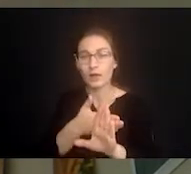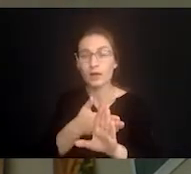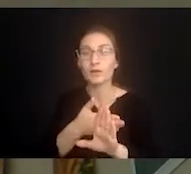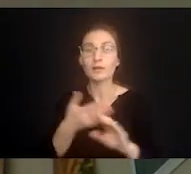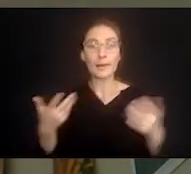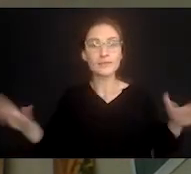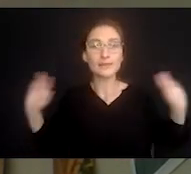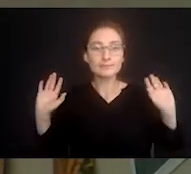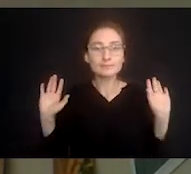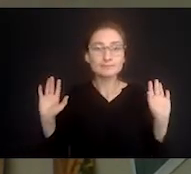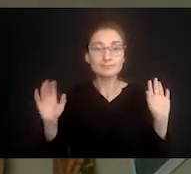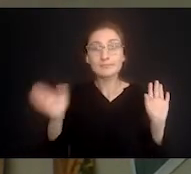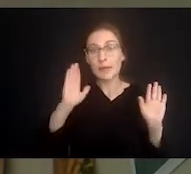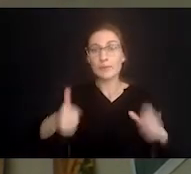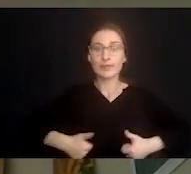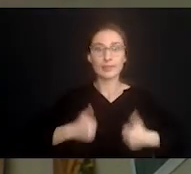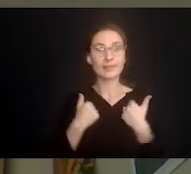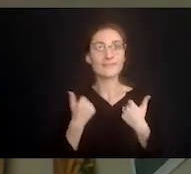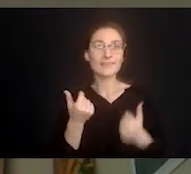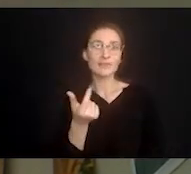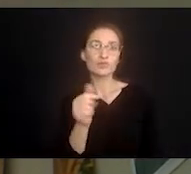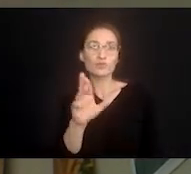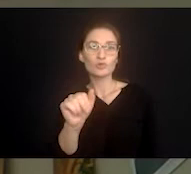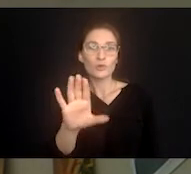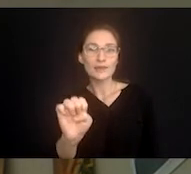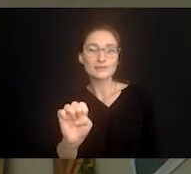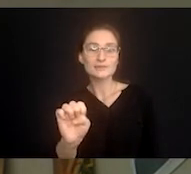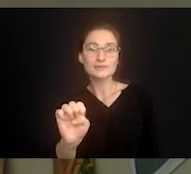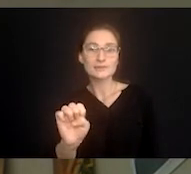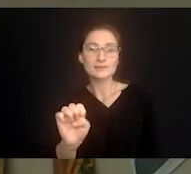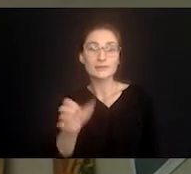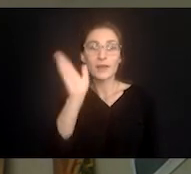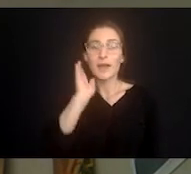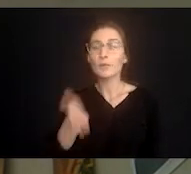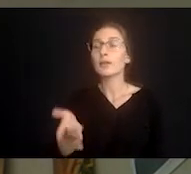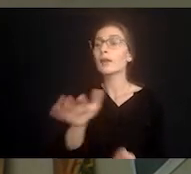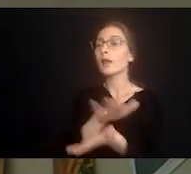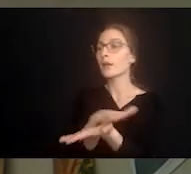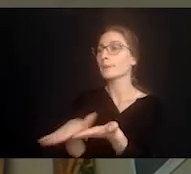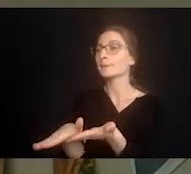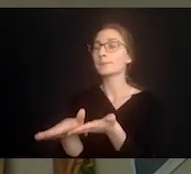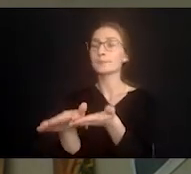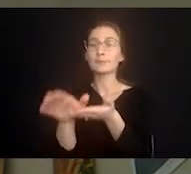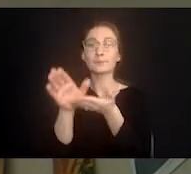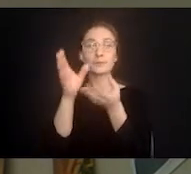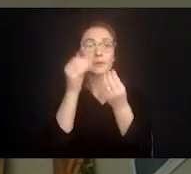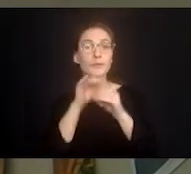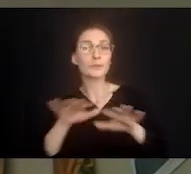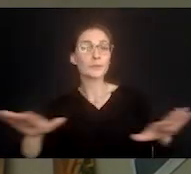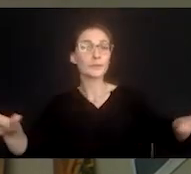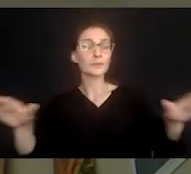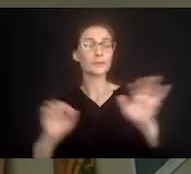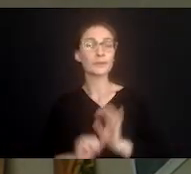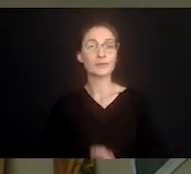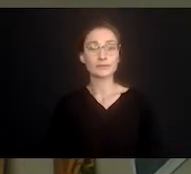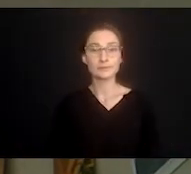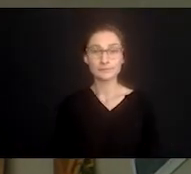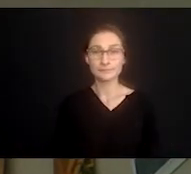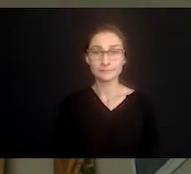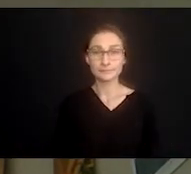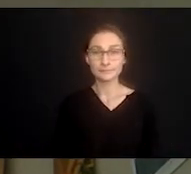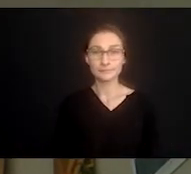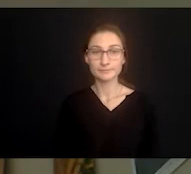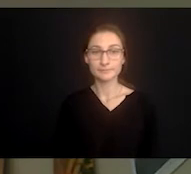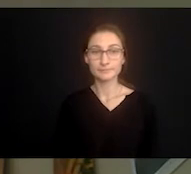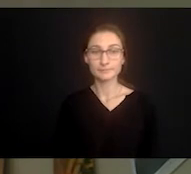but now i'm done and i'm going to get up and i'm going to live in grace i'm going to give myself and my family courteous goodwill to move